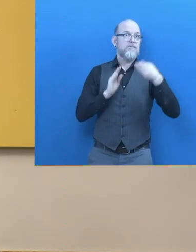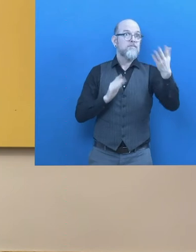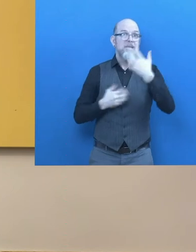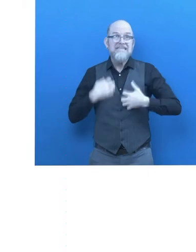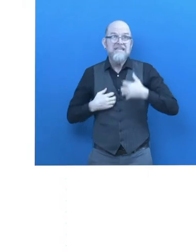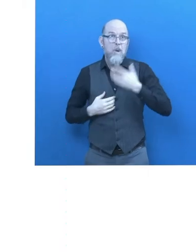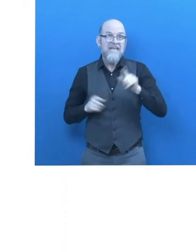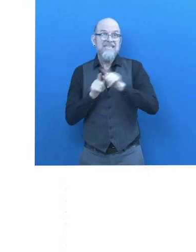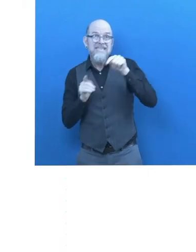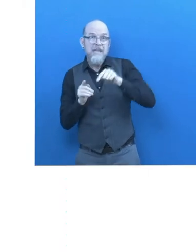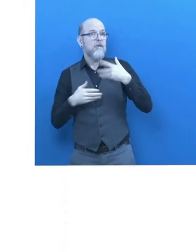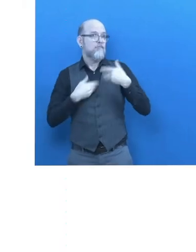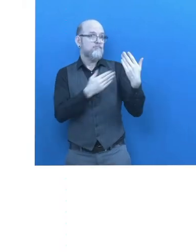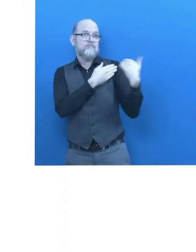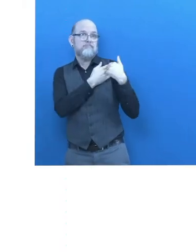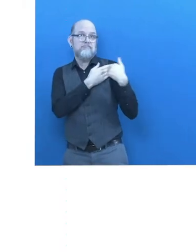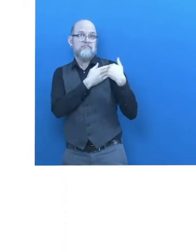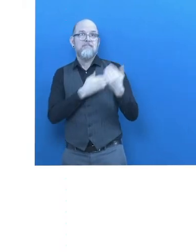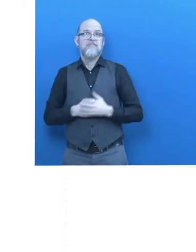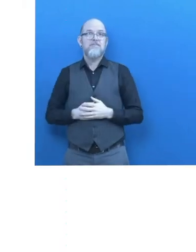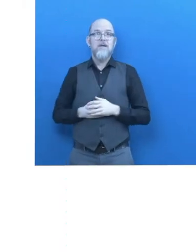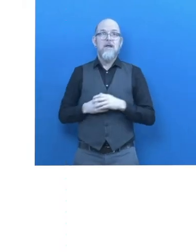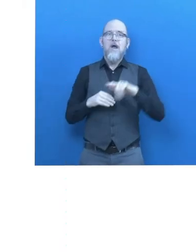us. How did the solution help you?